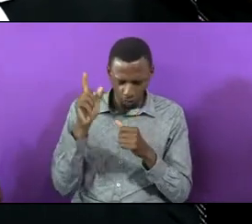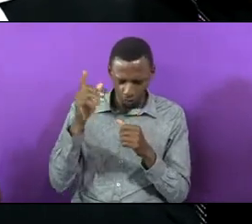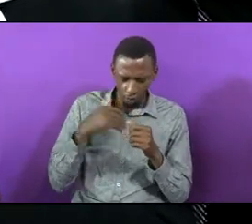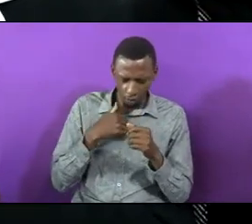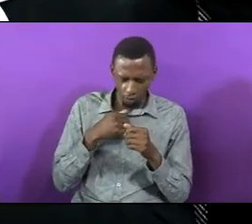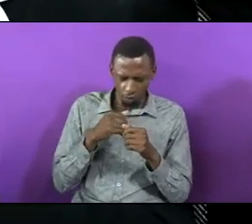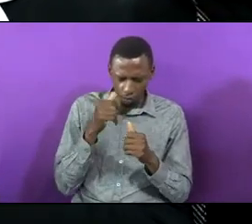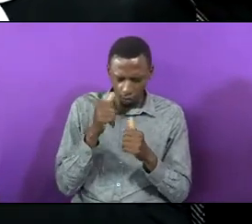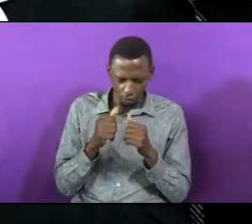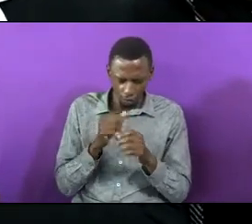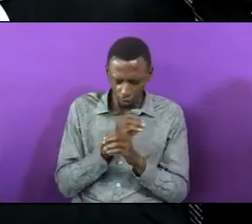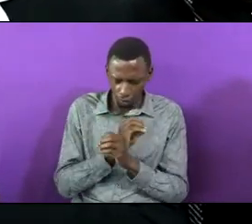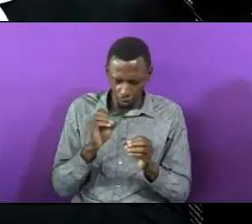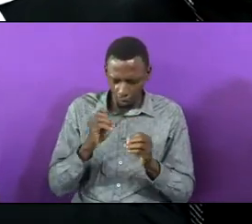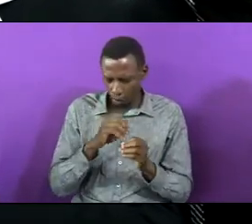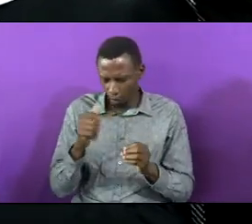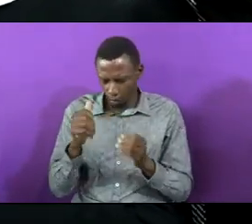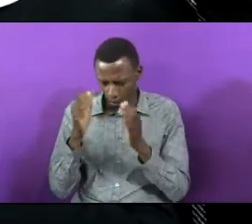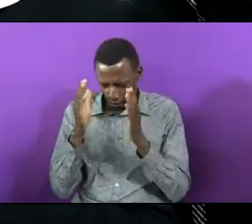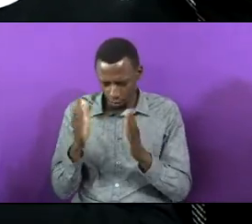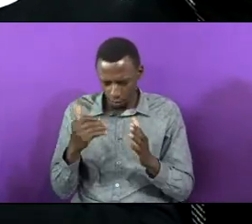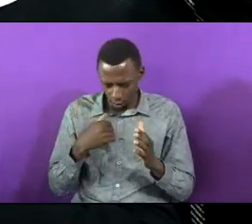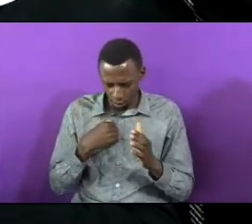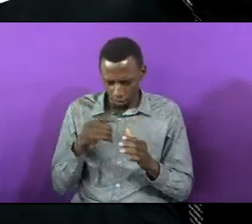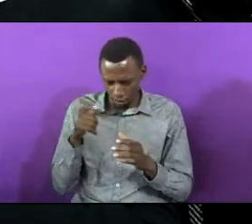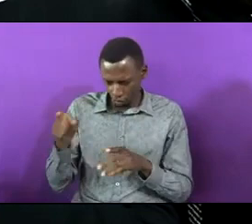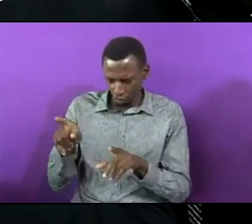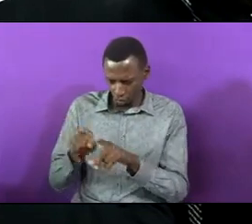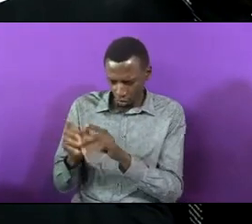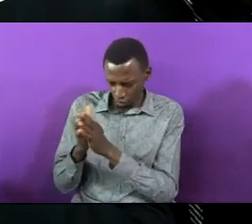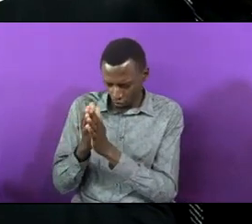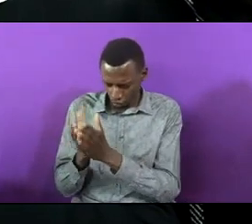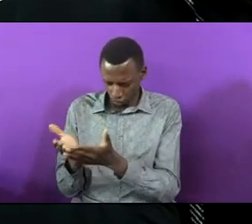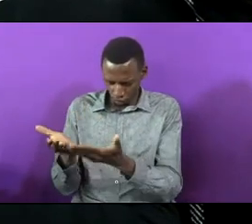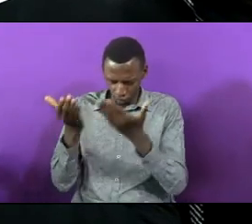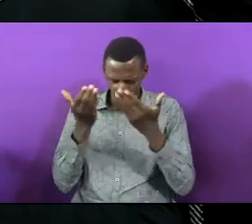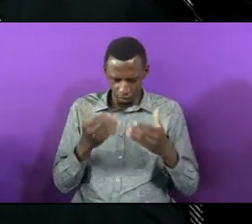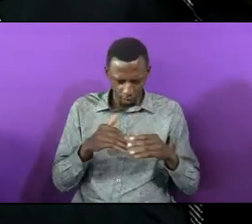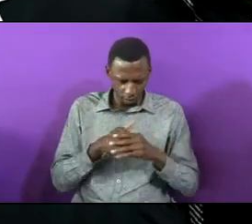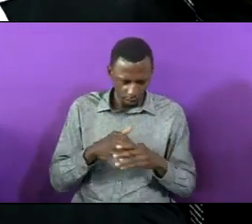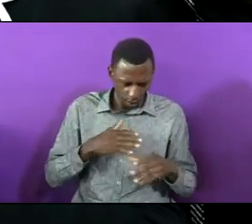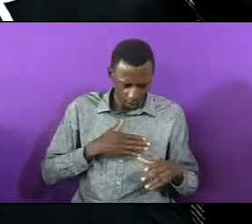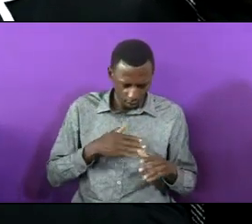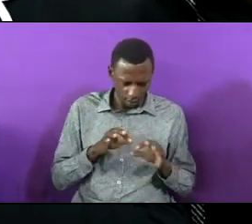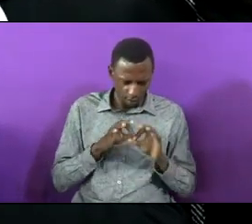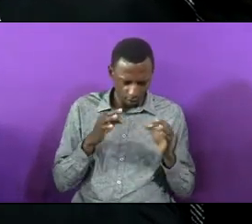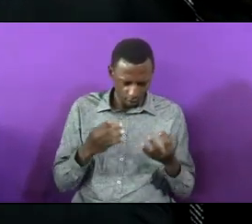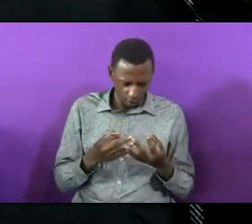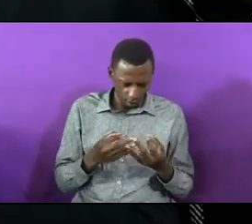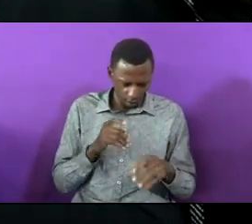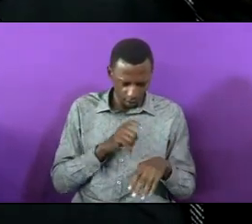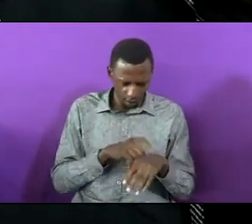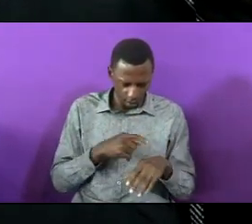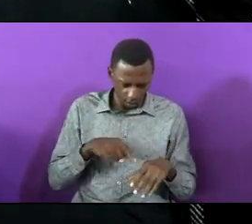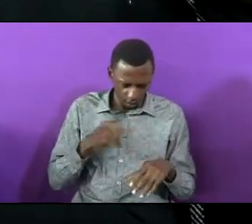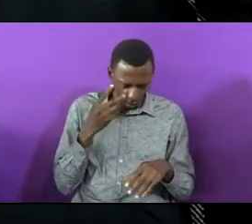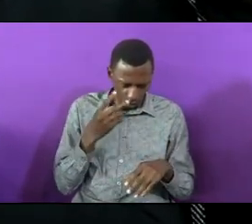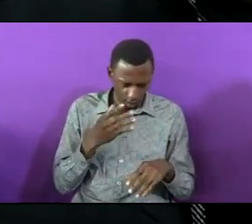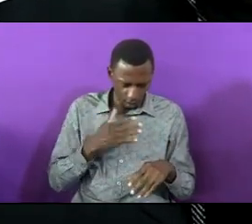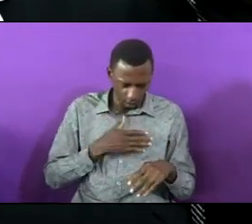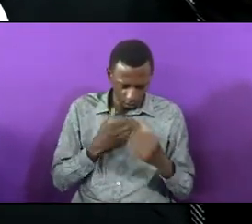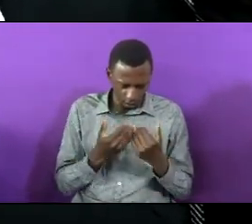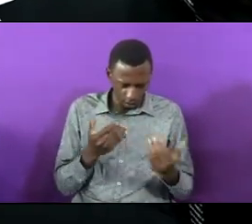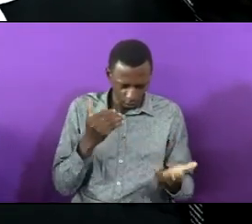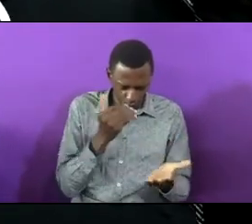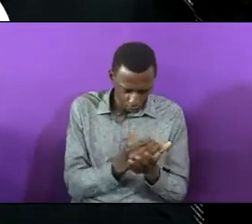that you bring this story into our families as we see our children stop devil worshiping